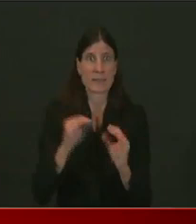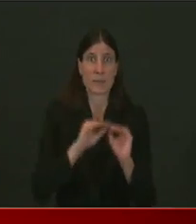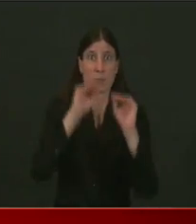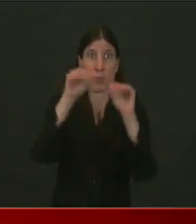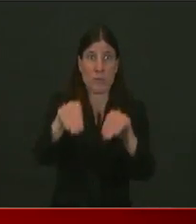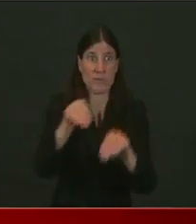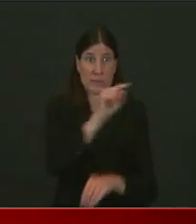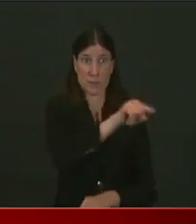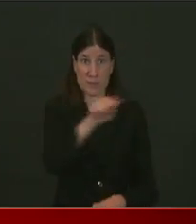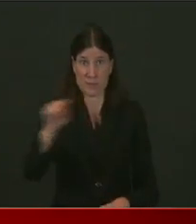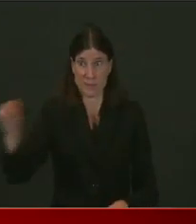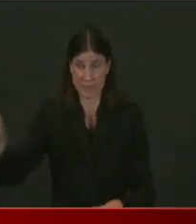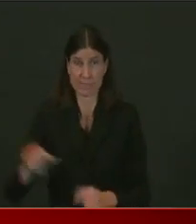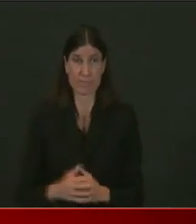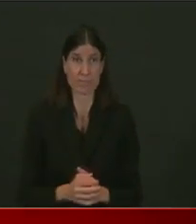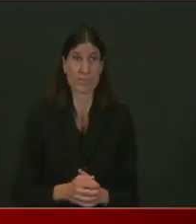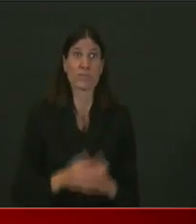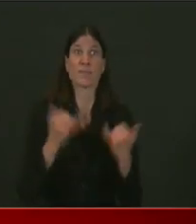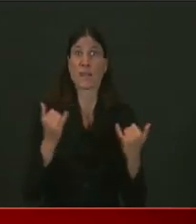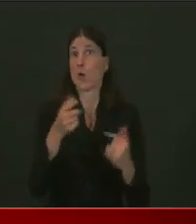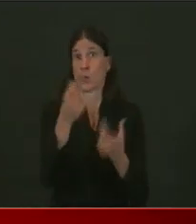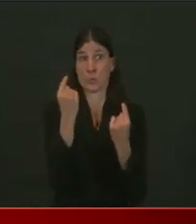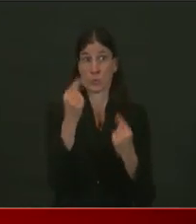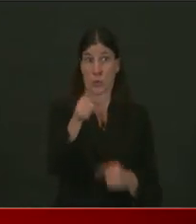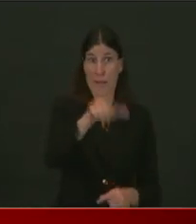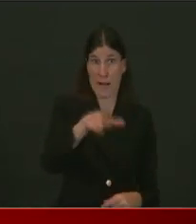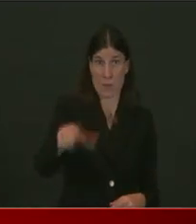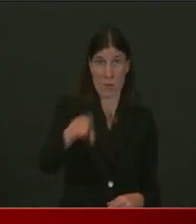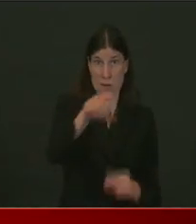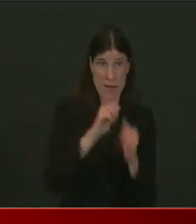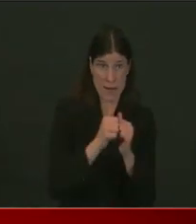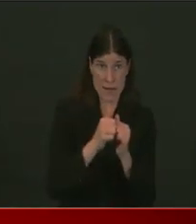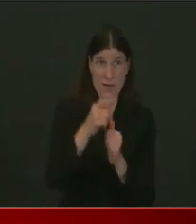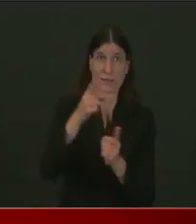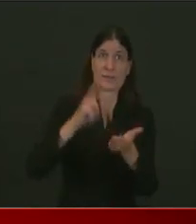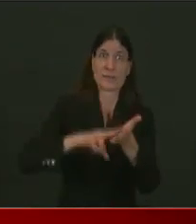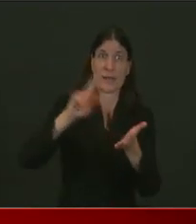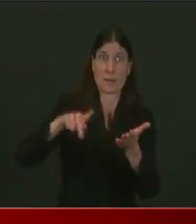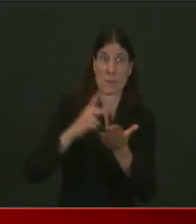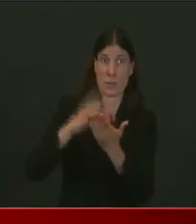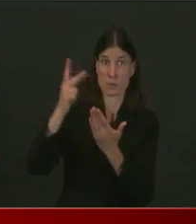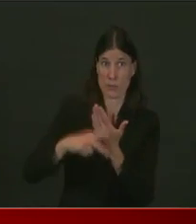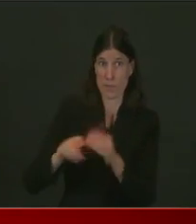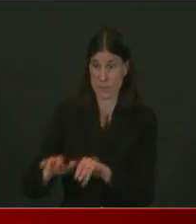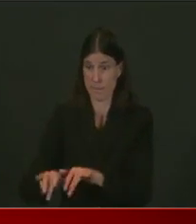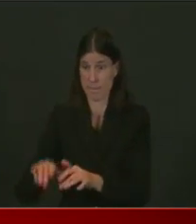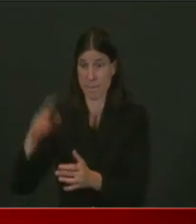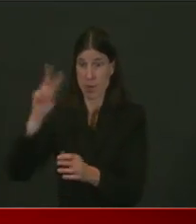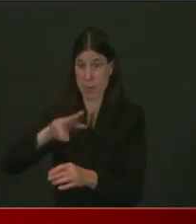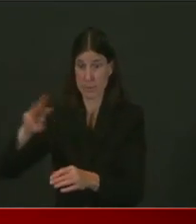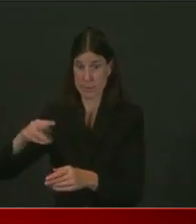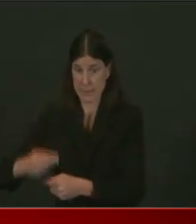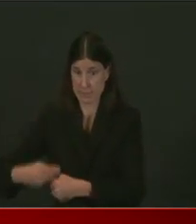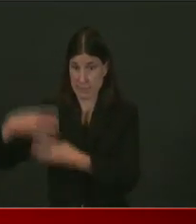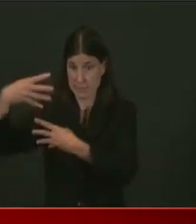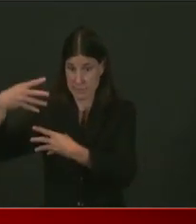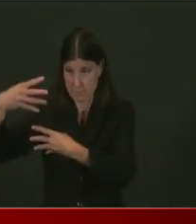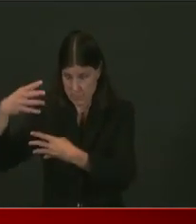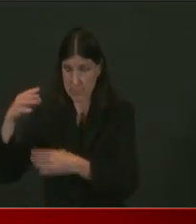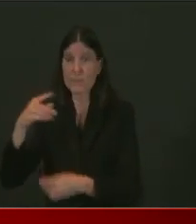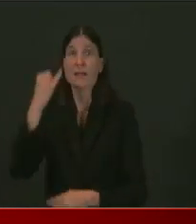signing bonus for the first unit that they make available to serve a household experiencing homelessness